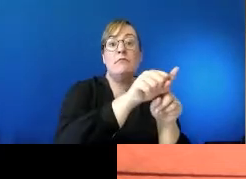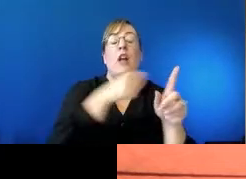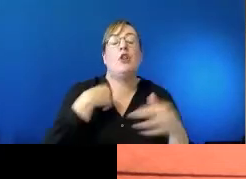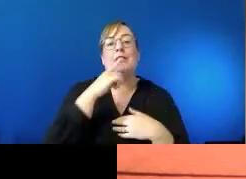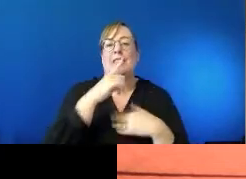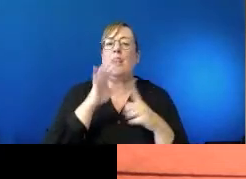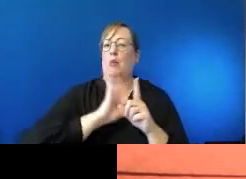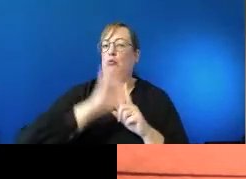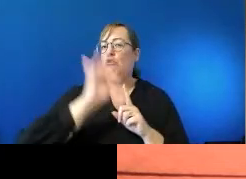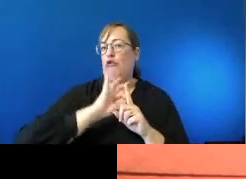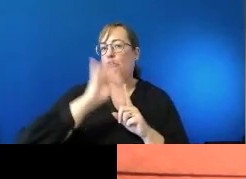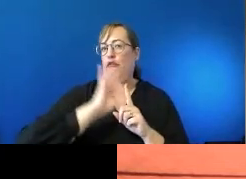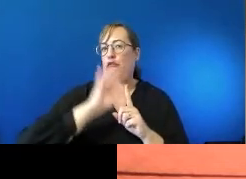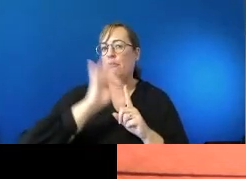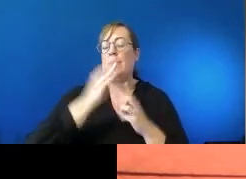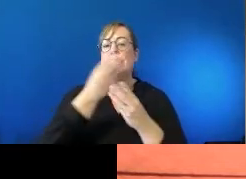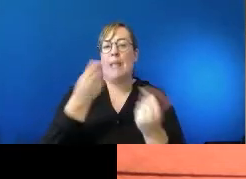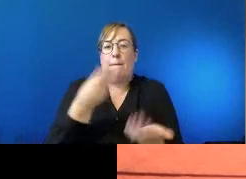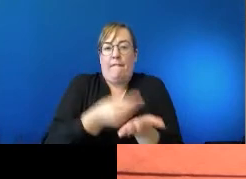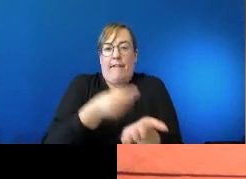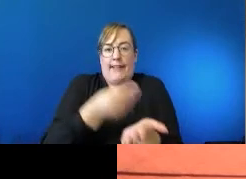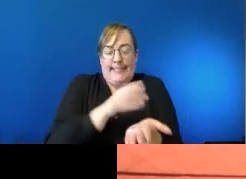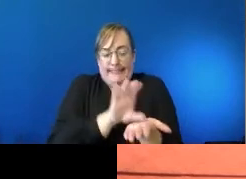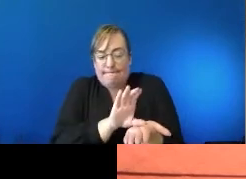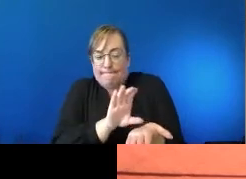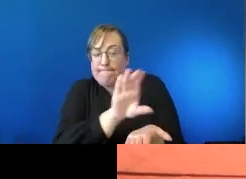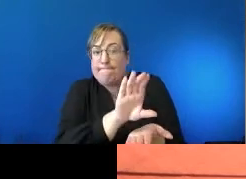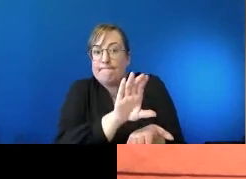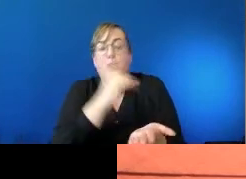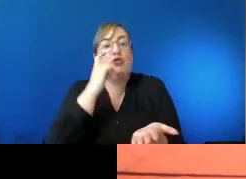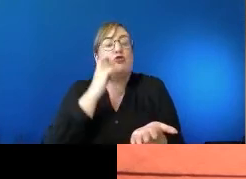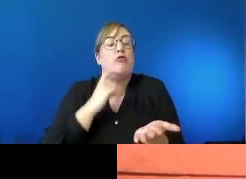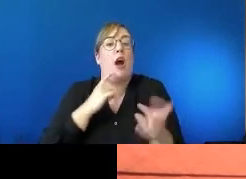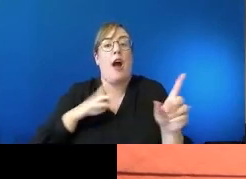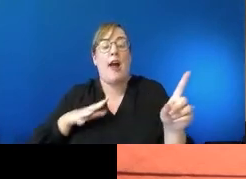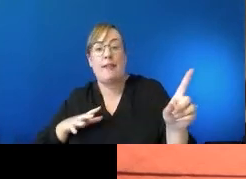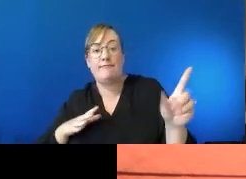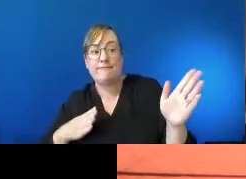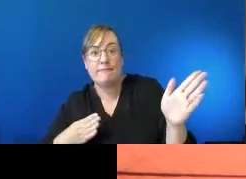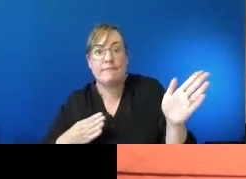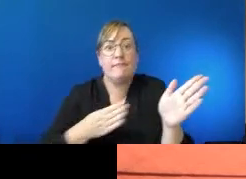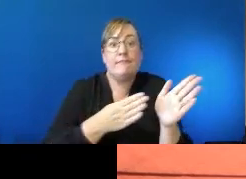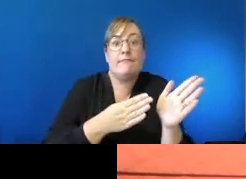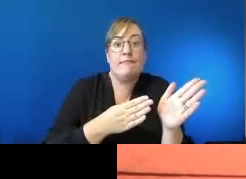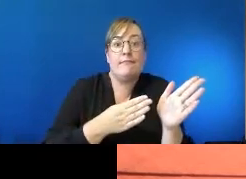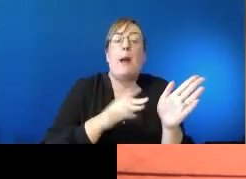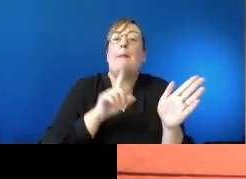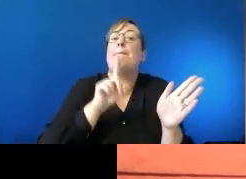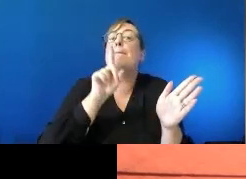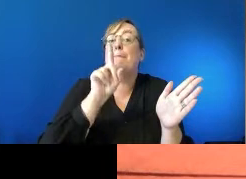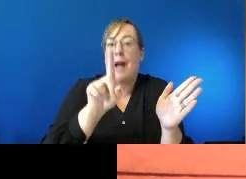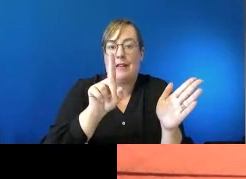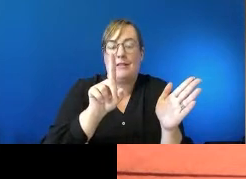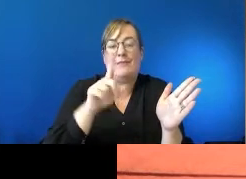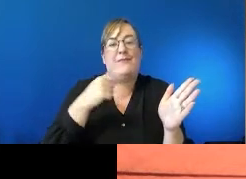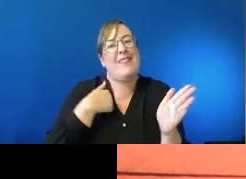that there was some funding and that did go some way to closing gaps in outcomes. But it was, and its